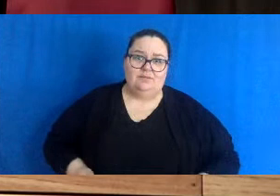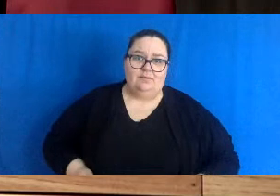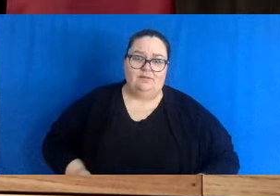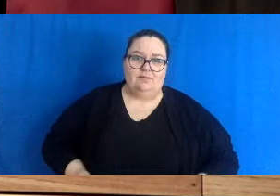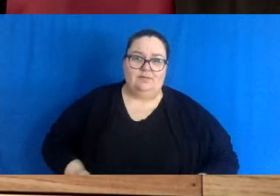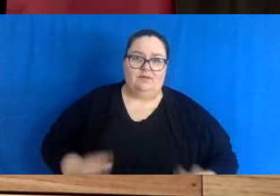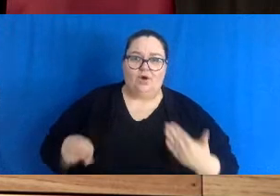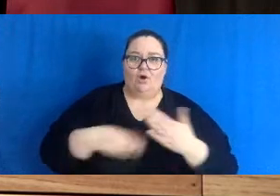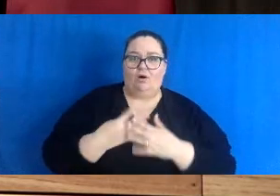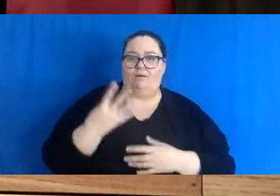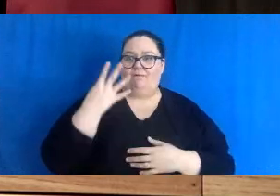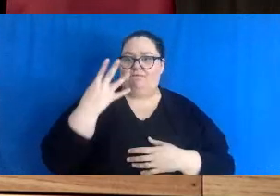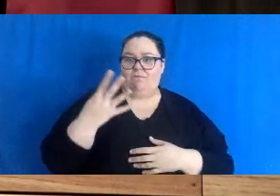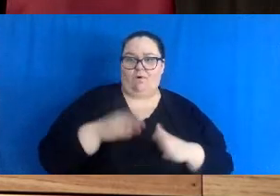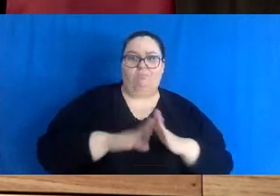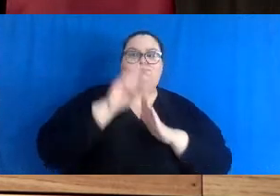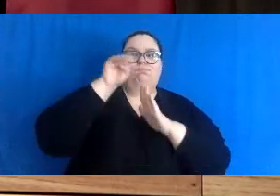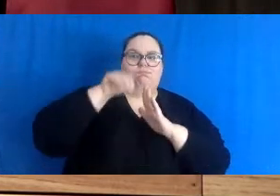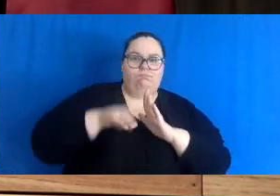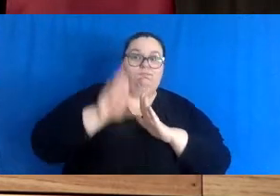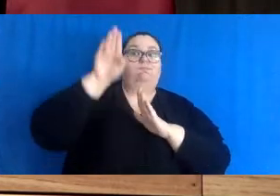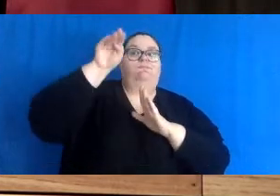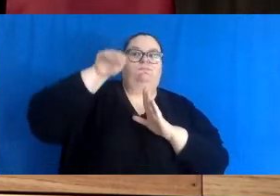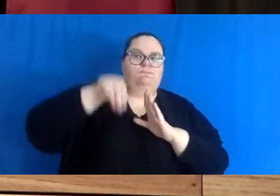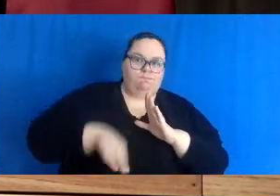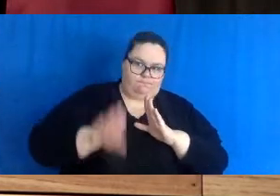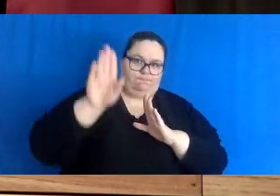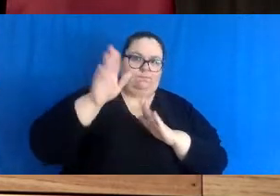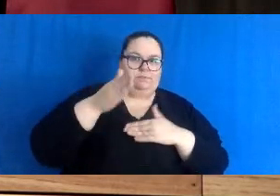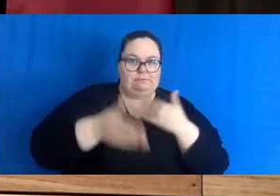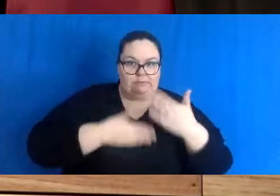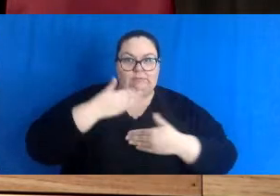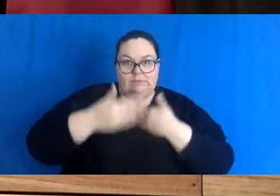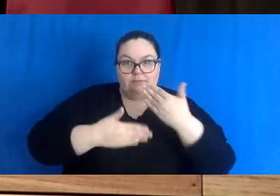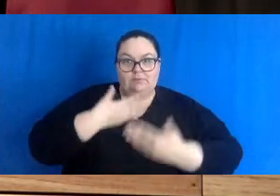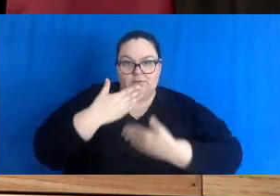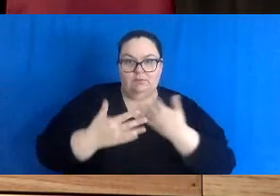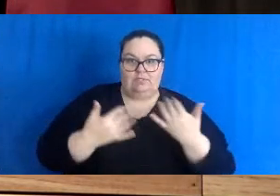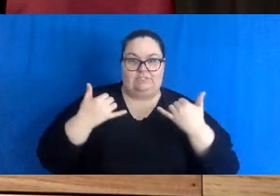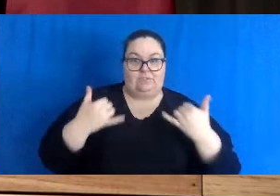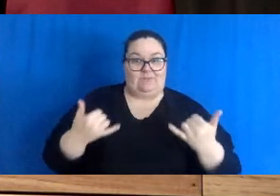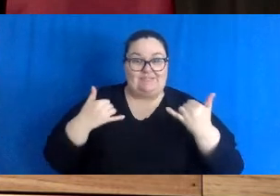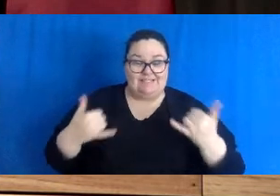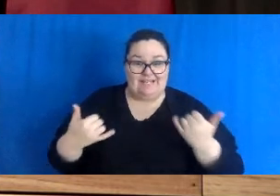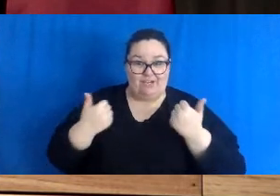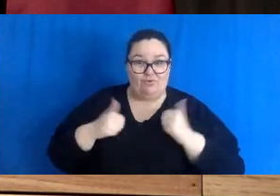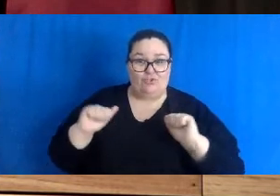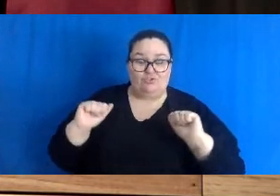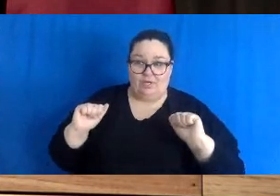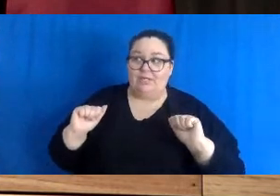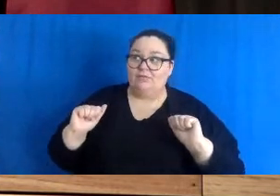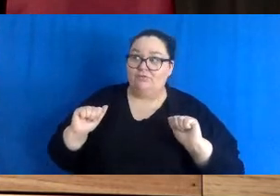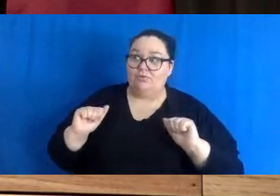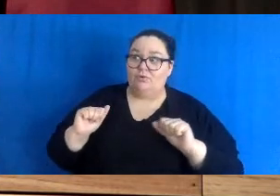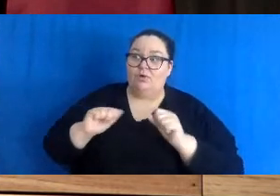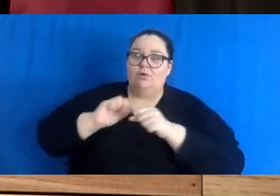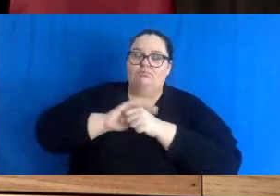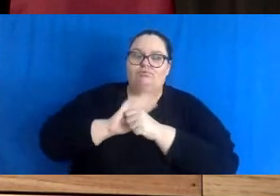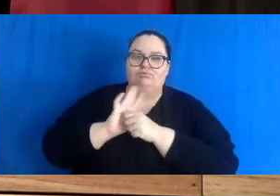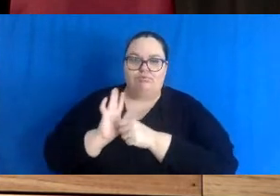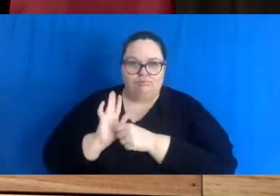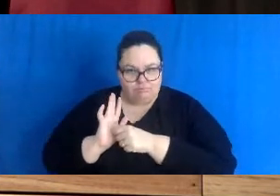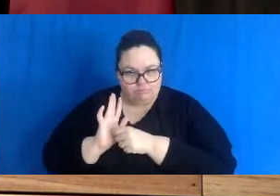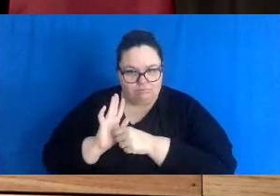phases of the pandemic and what we are trying to do today is to lower the